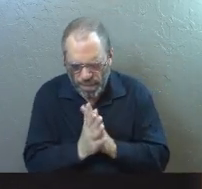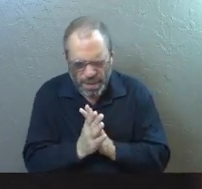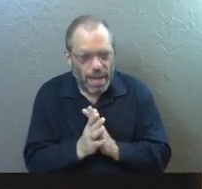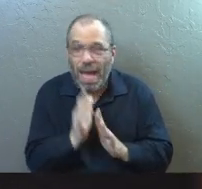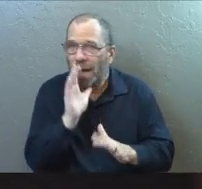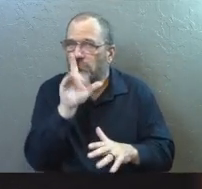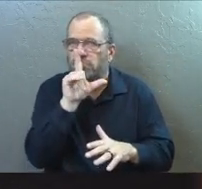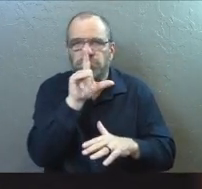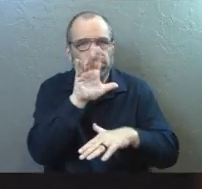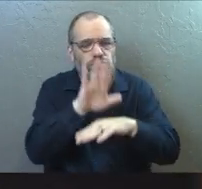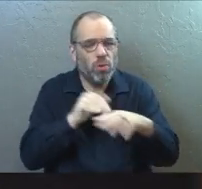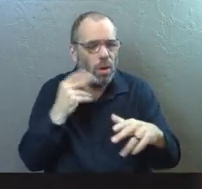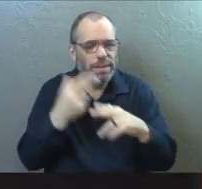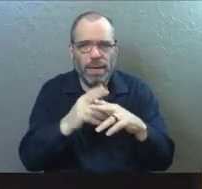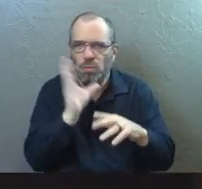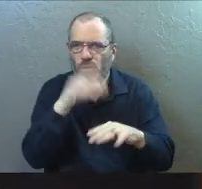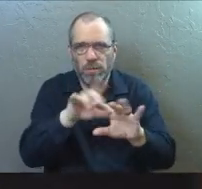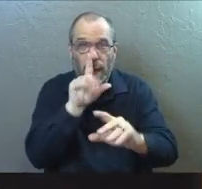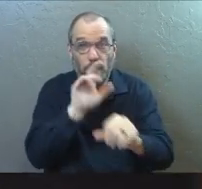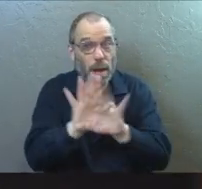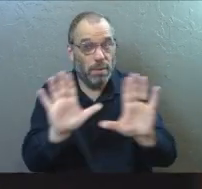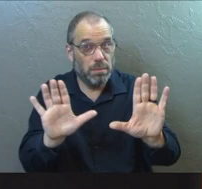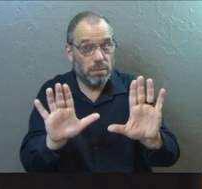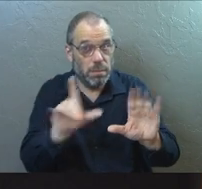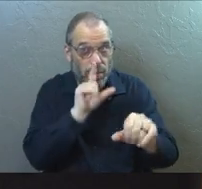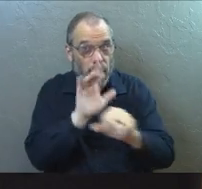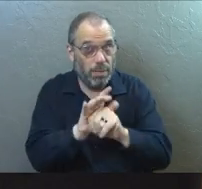I'm not going to call anybody out or make anything weird, I promise.